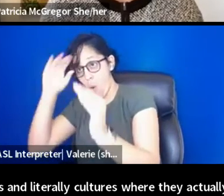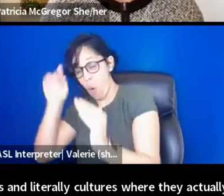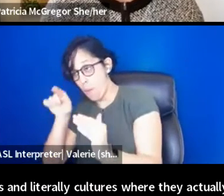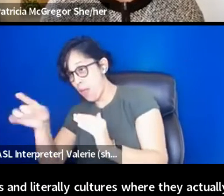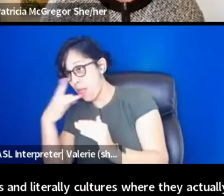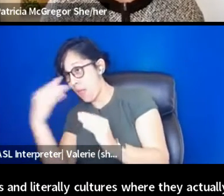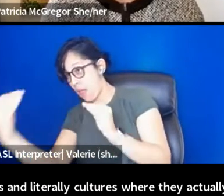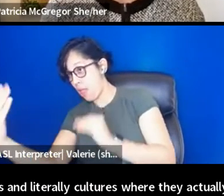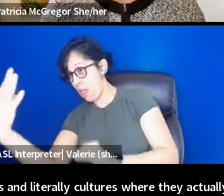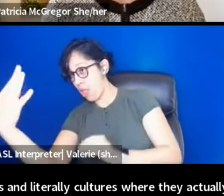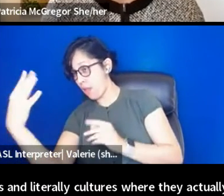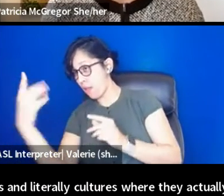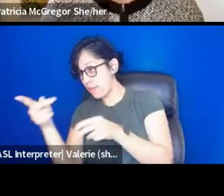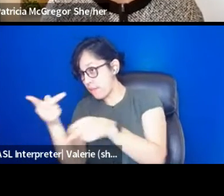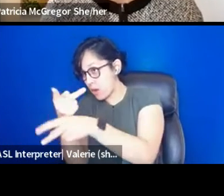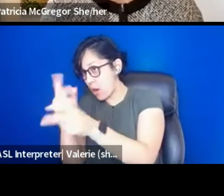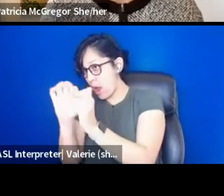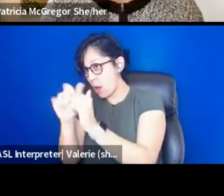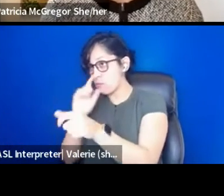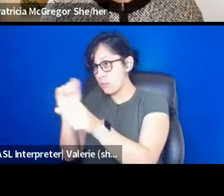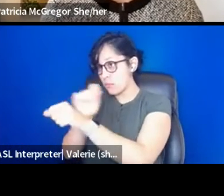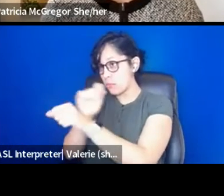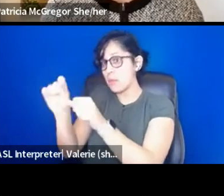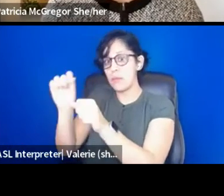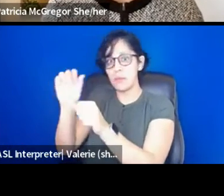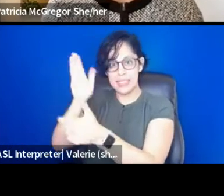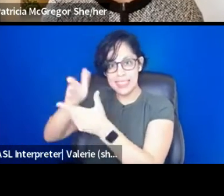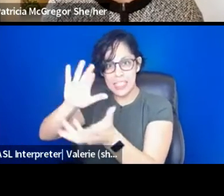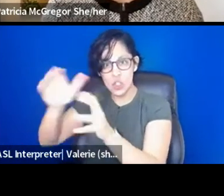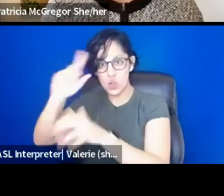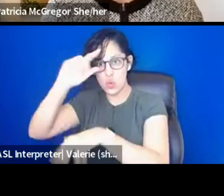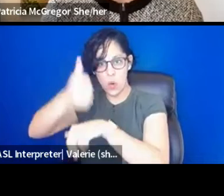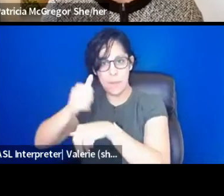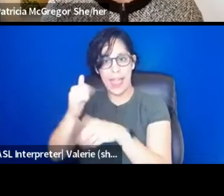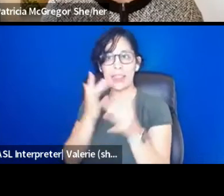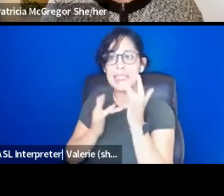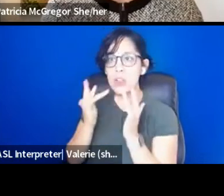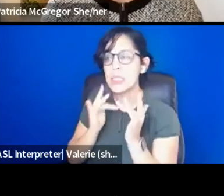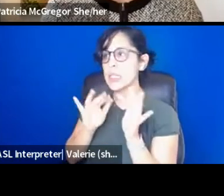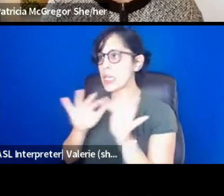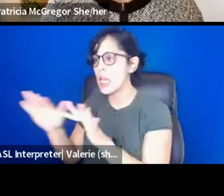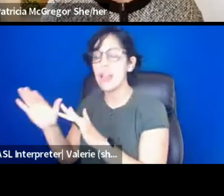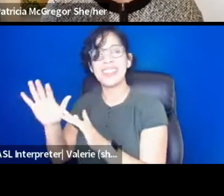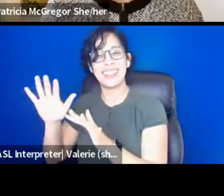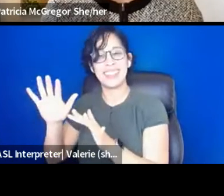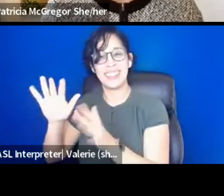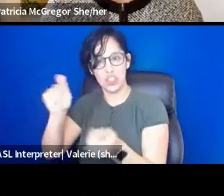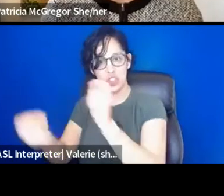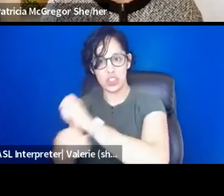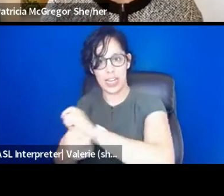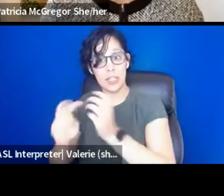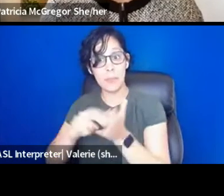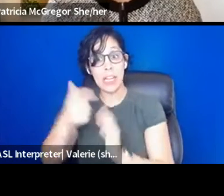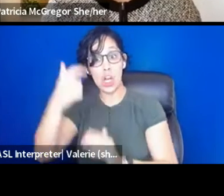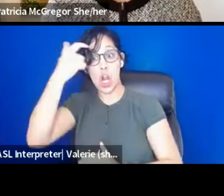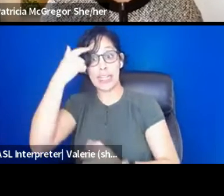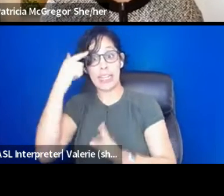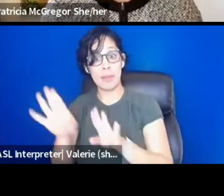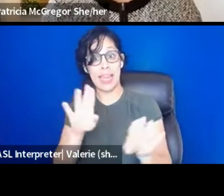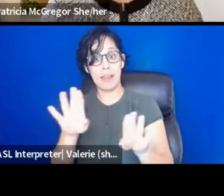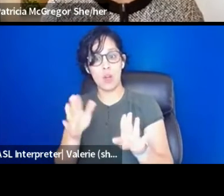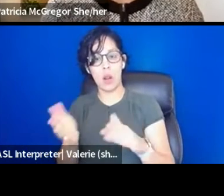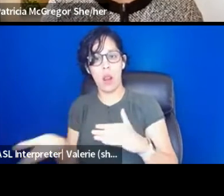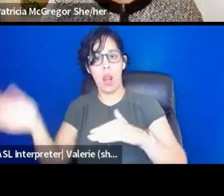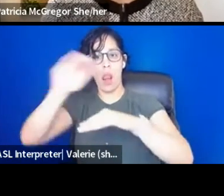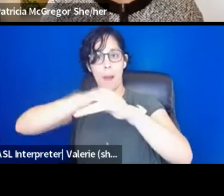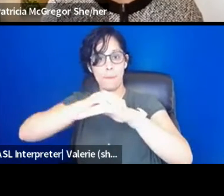have figured out a way to kind of disrupt that thinking. Cognitive behavior actually rises. And this is proven like when